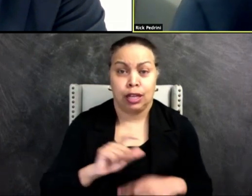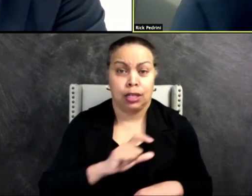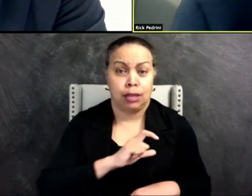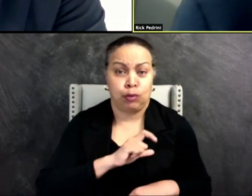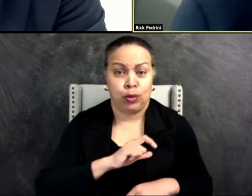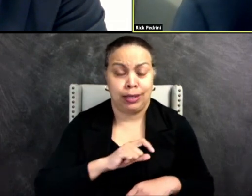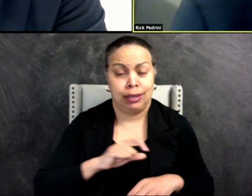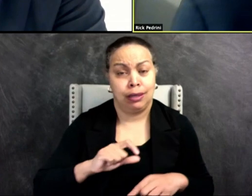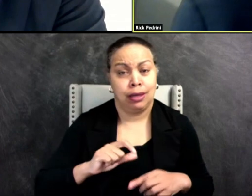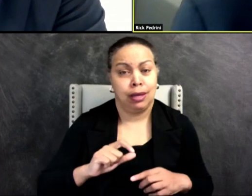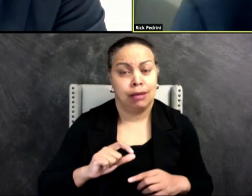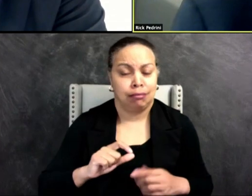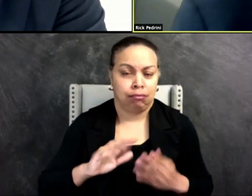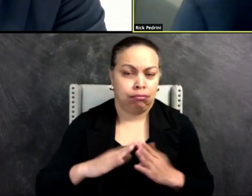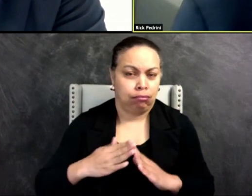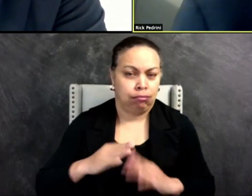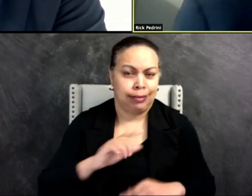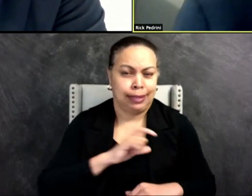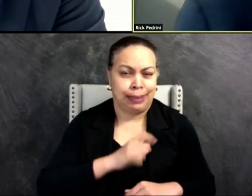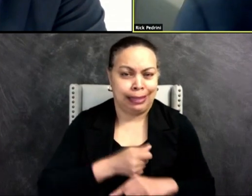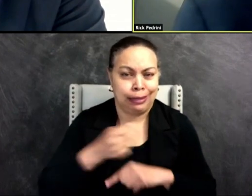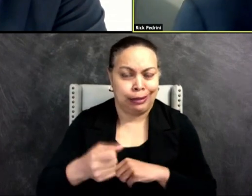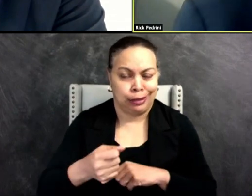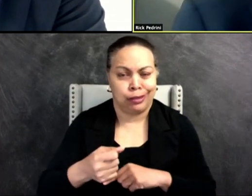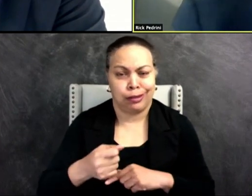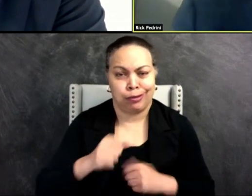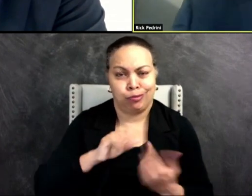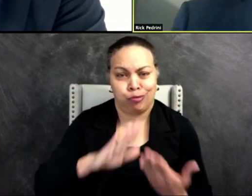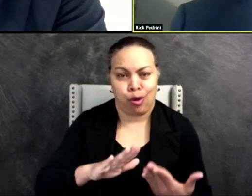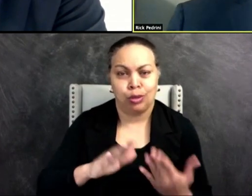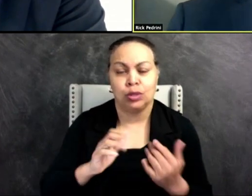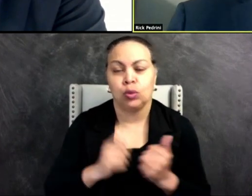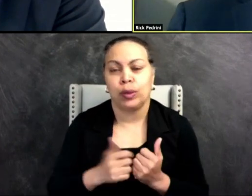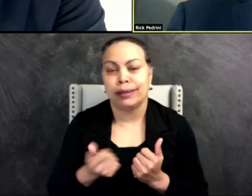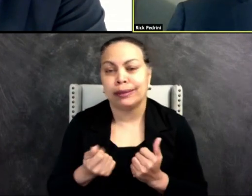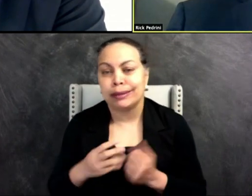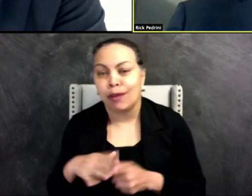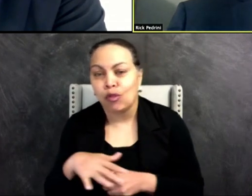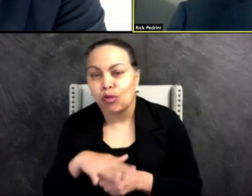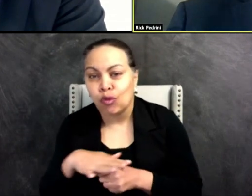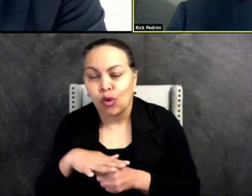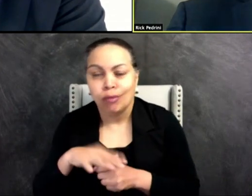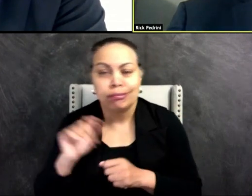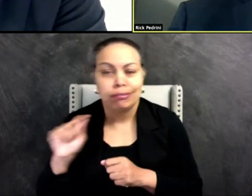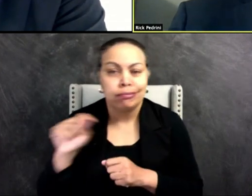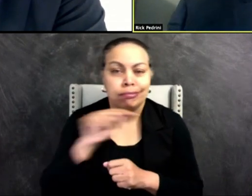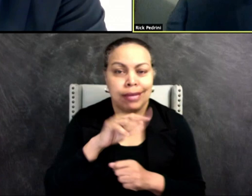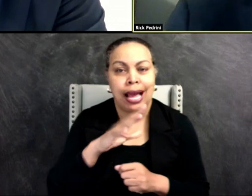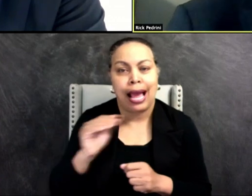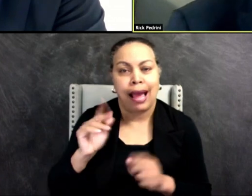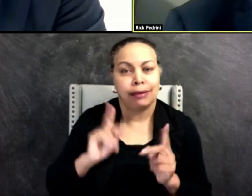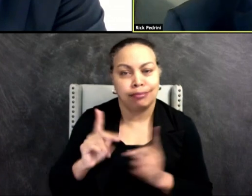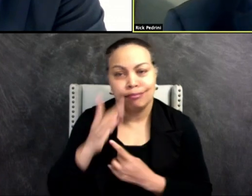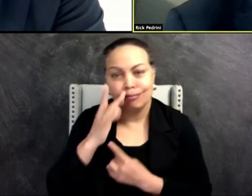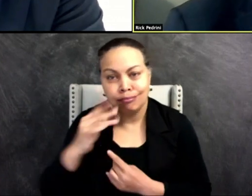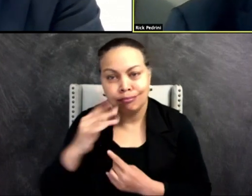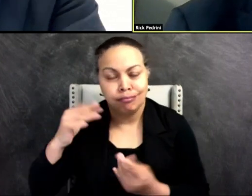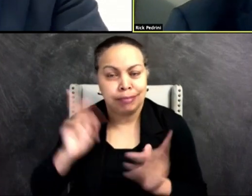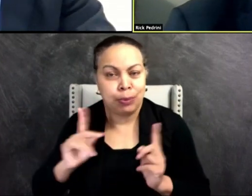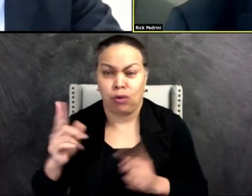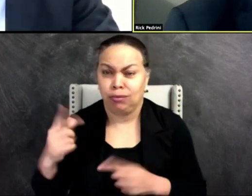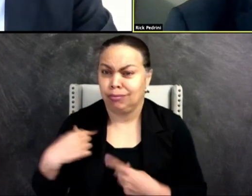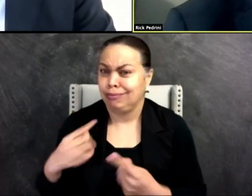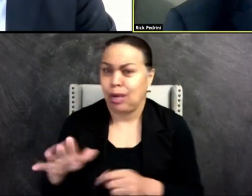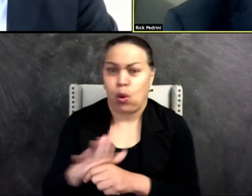and crime reduction strategies with different neighborhood groups and different stakeholders in the community for my whole career.